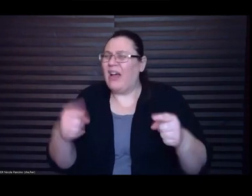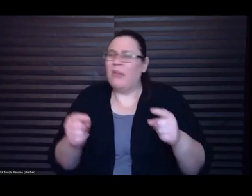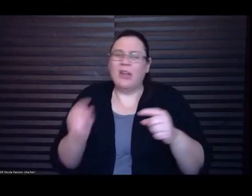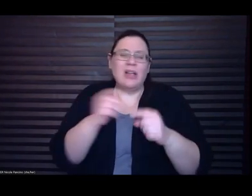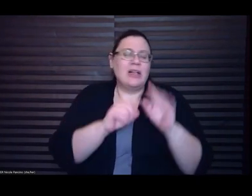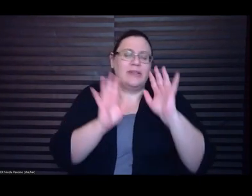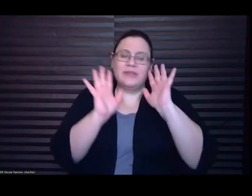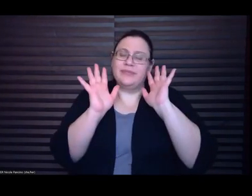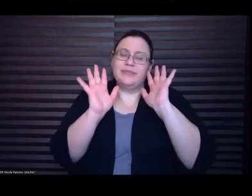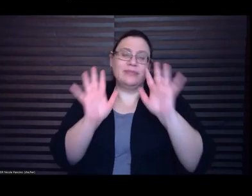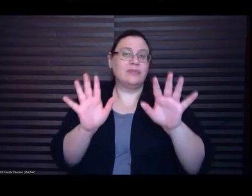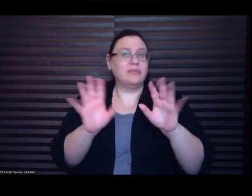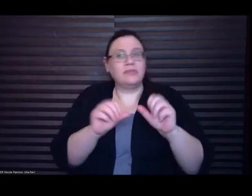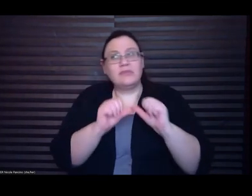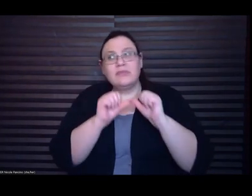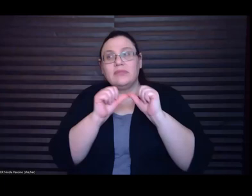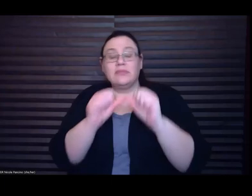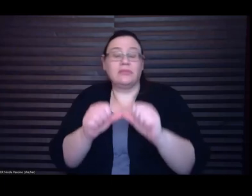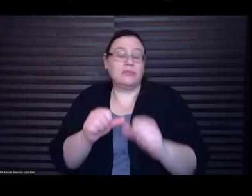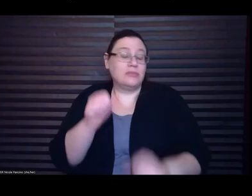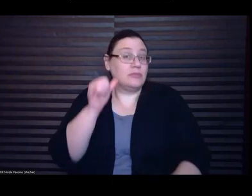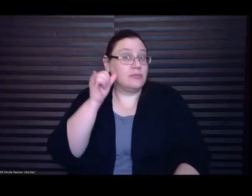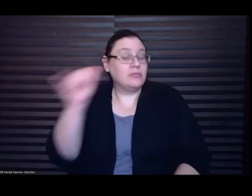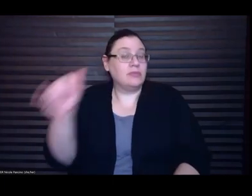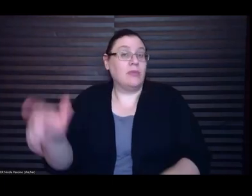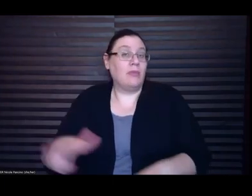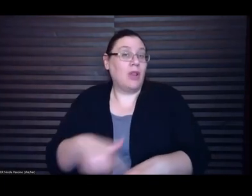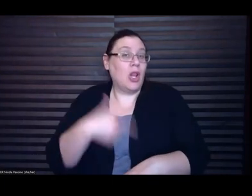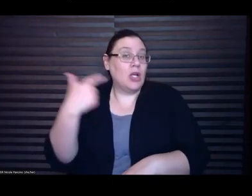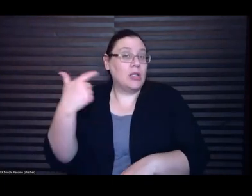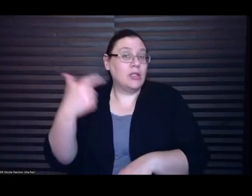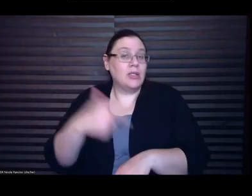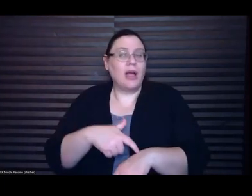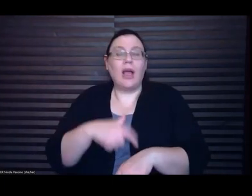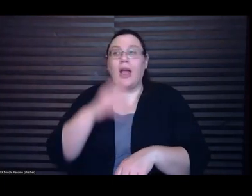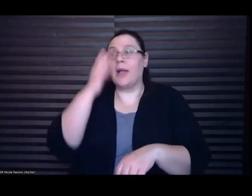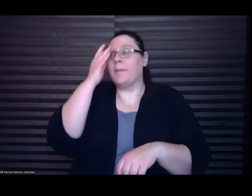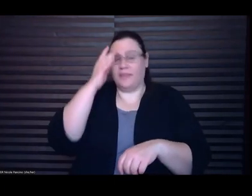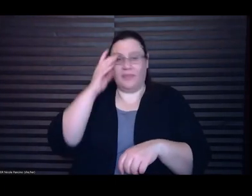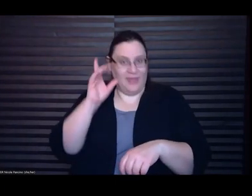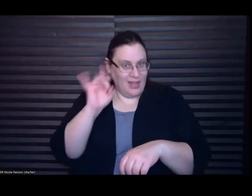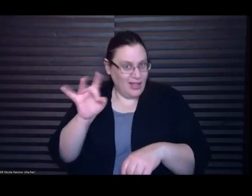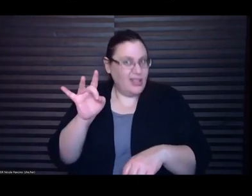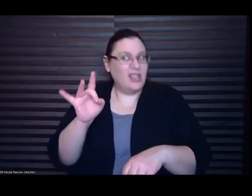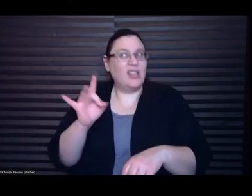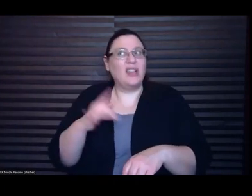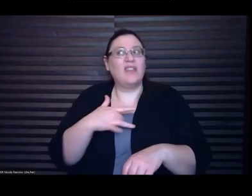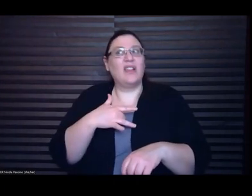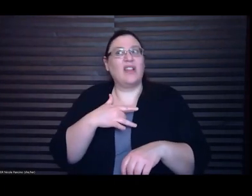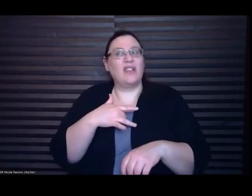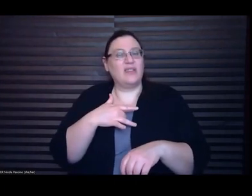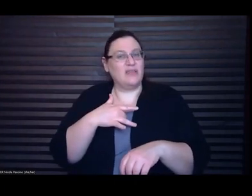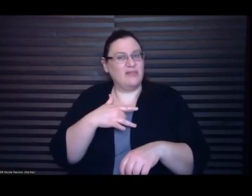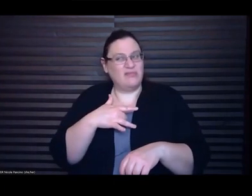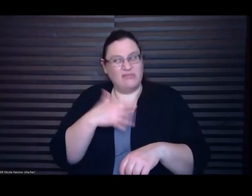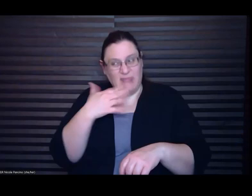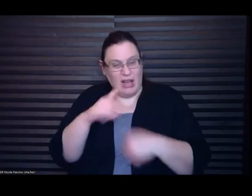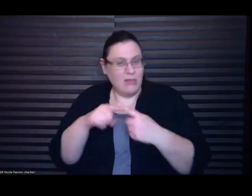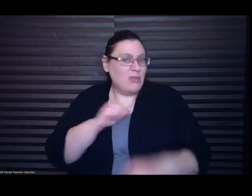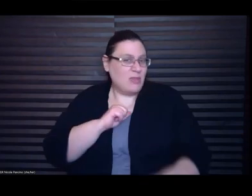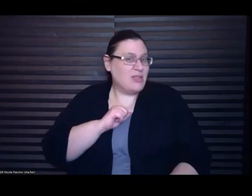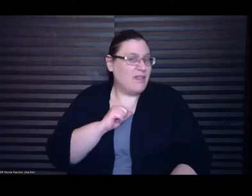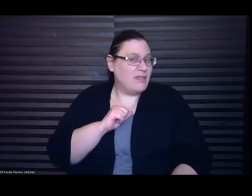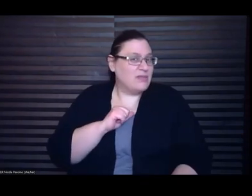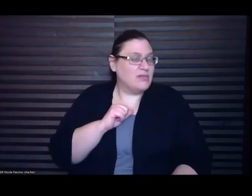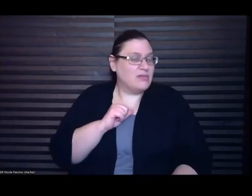and you know I I did feel pretty I felt bad about myself because you know so many of my friends were writing novels and